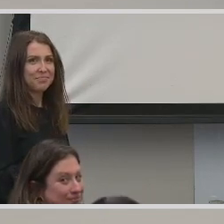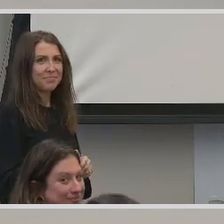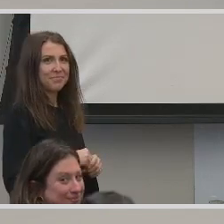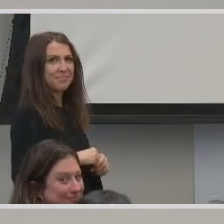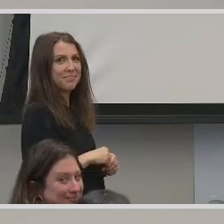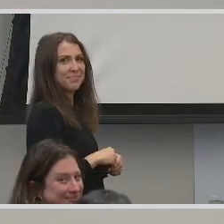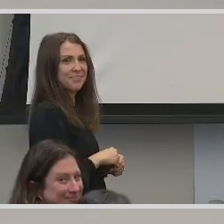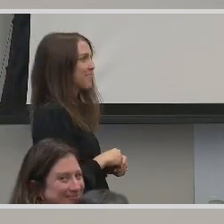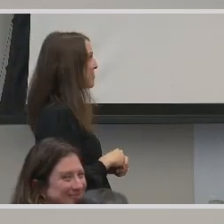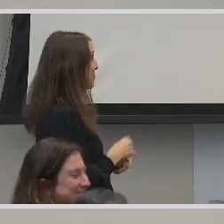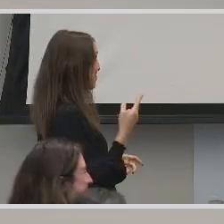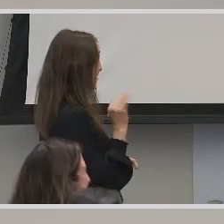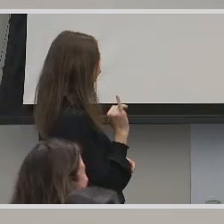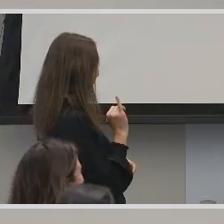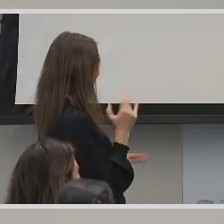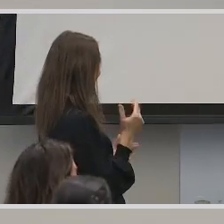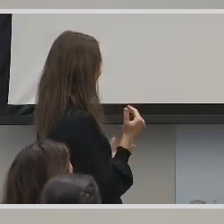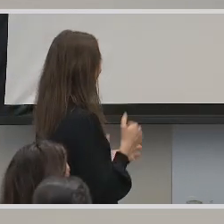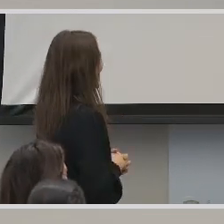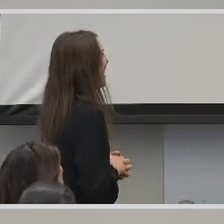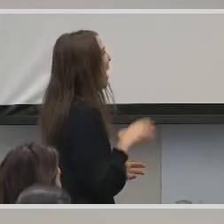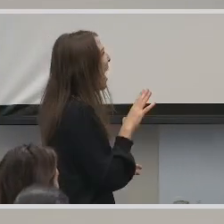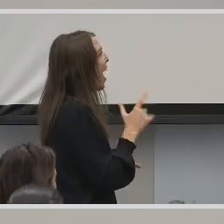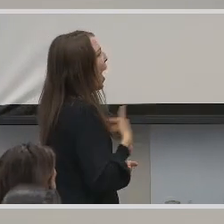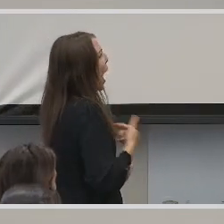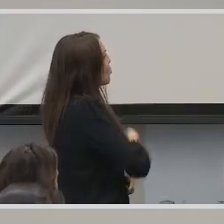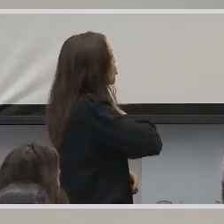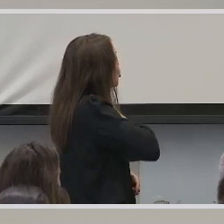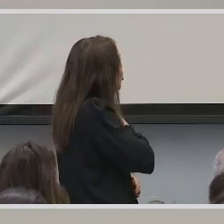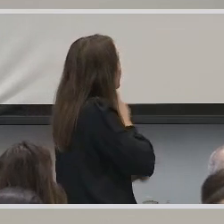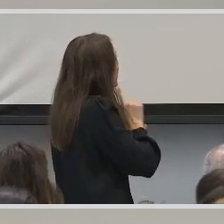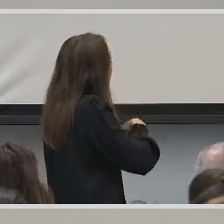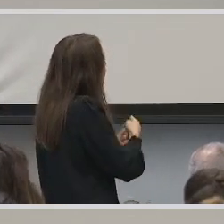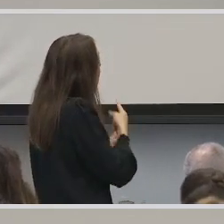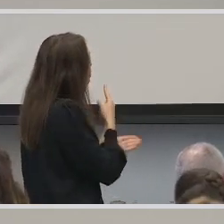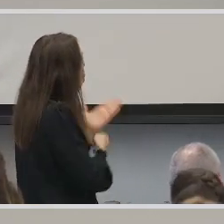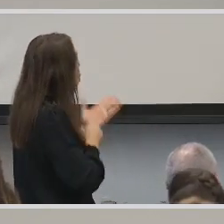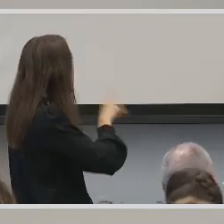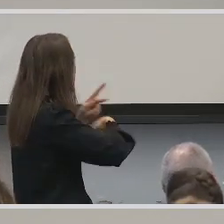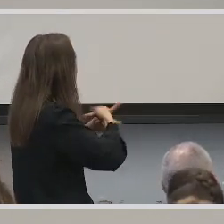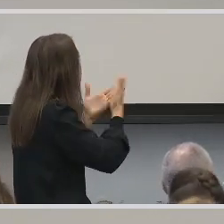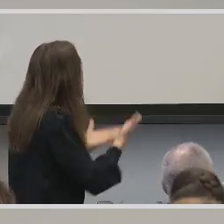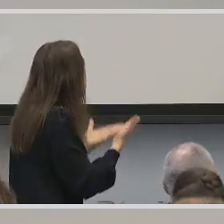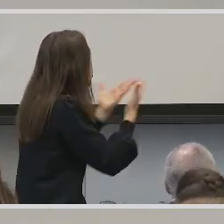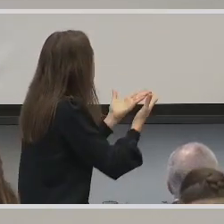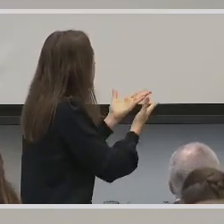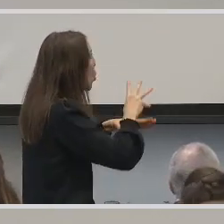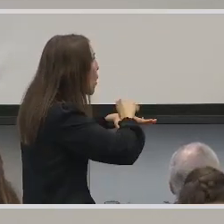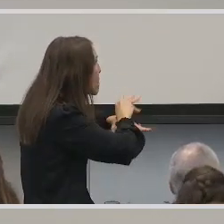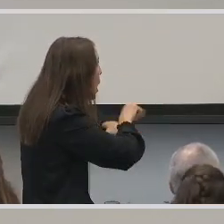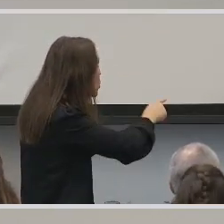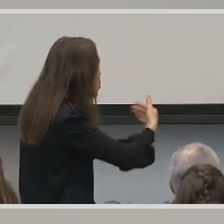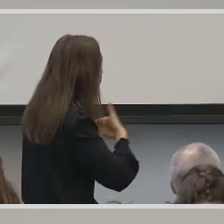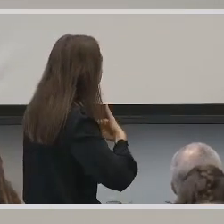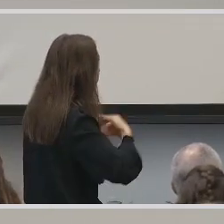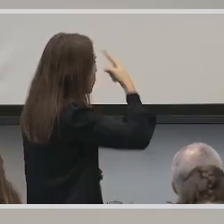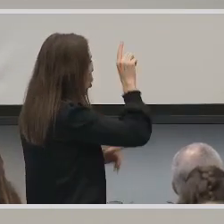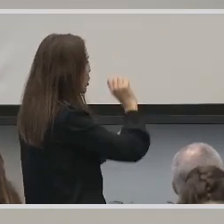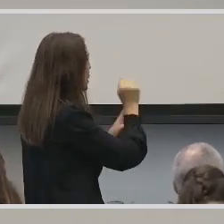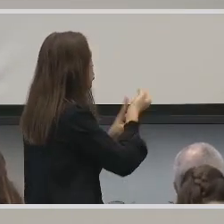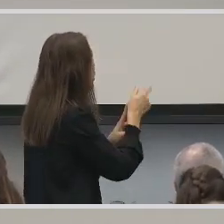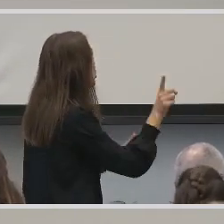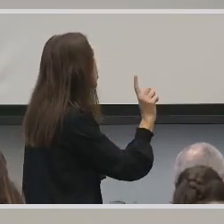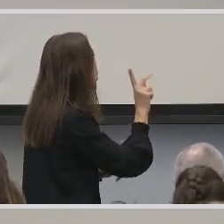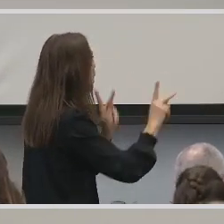Hi, Abby. Hi. I was curious about what kind of suggestions on like advice you have for situations